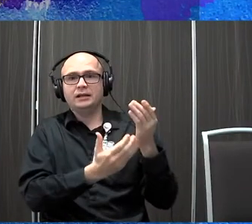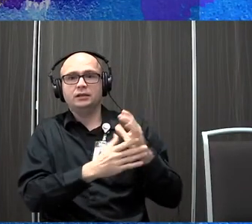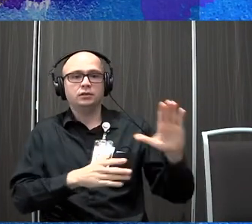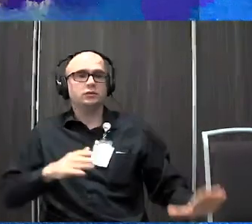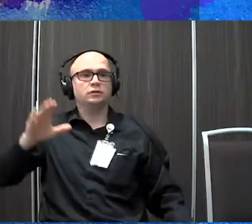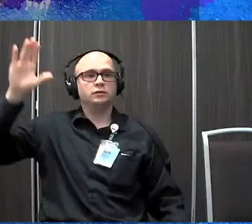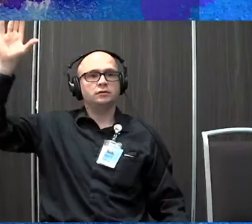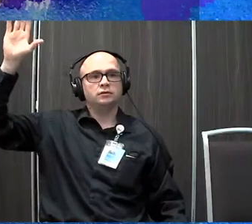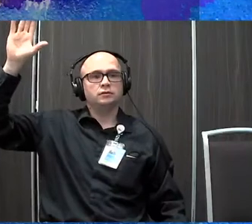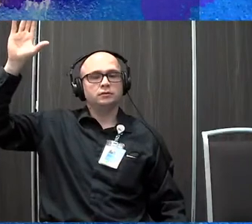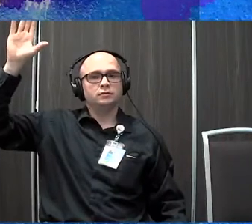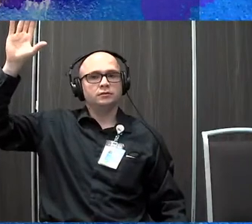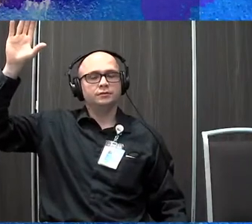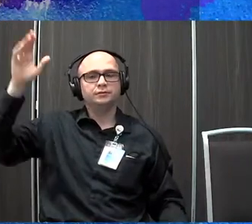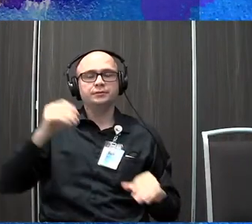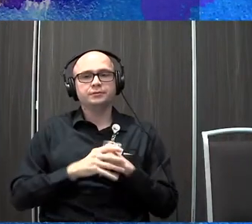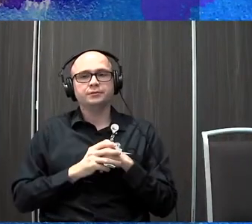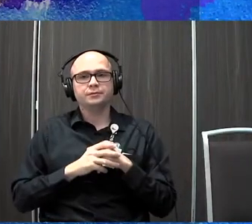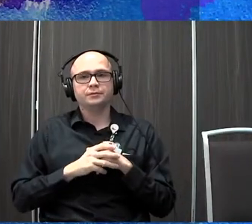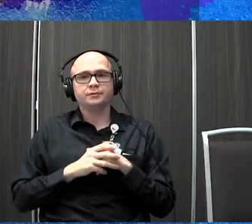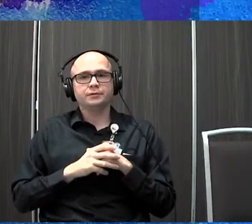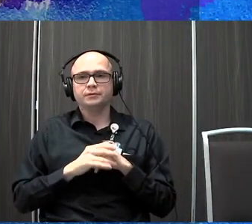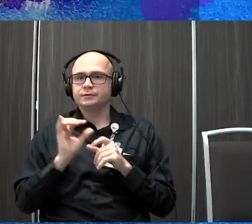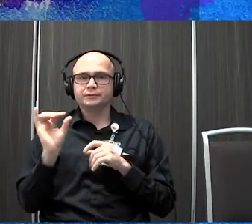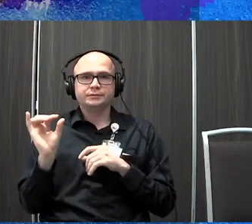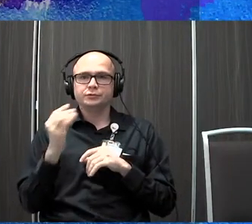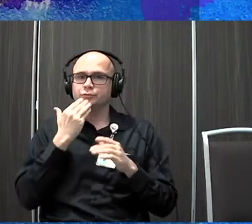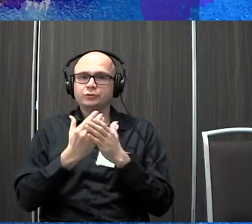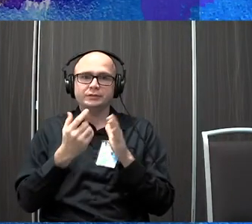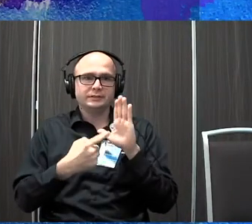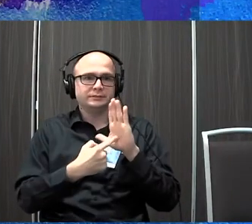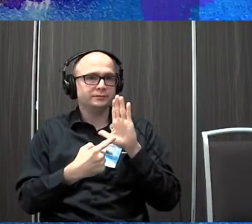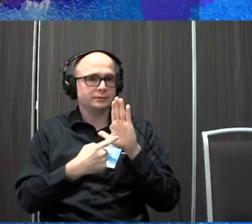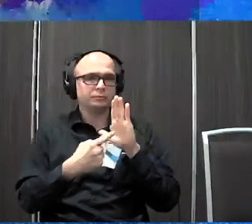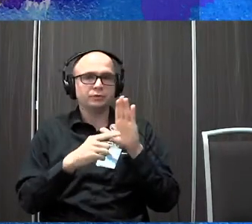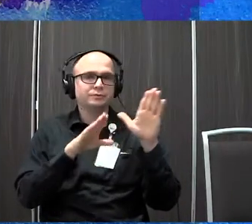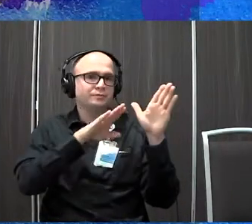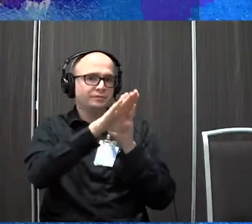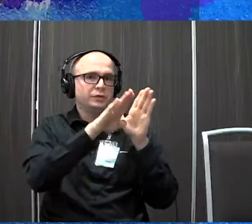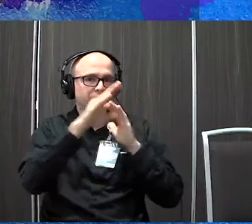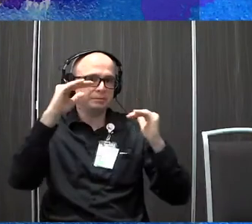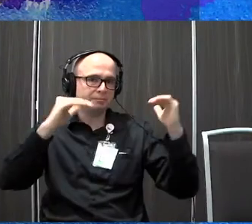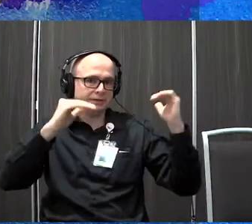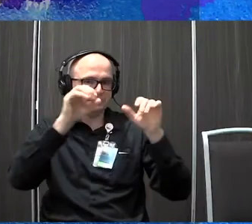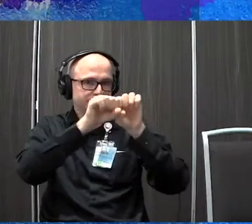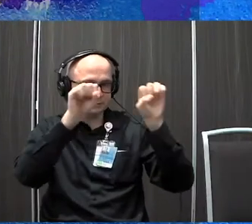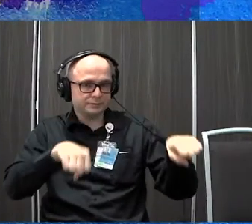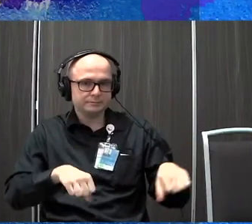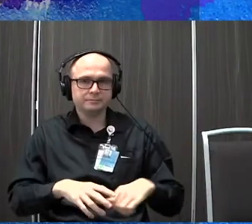surface as she raises the opposite hand. And so it's just a good example of that developing balance system.